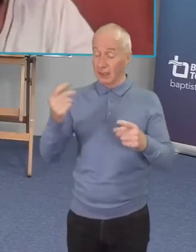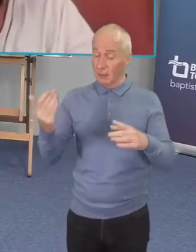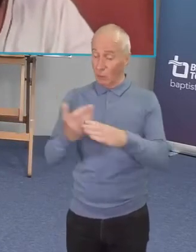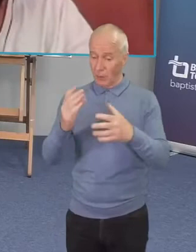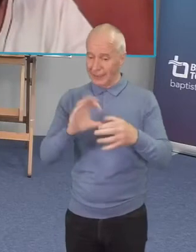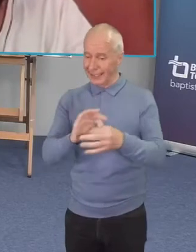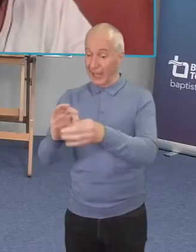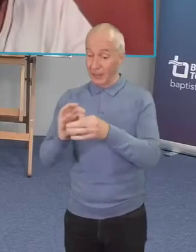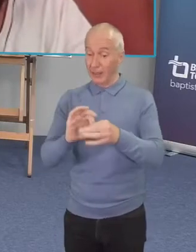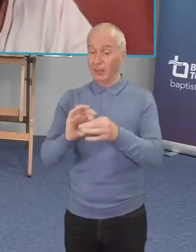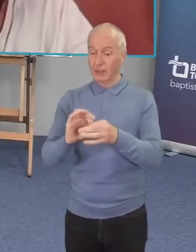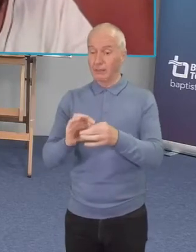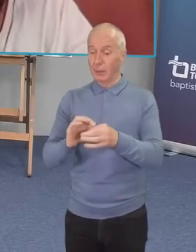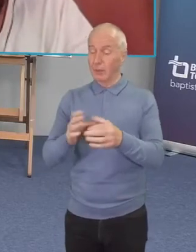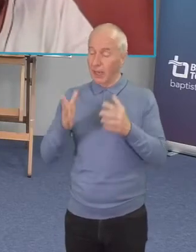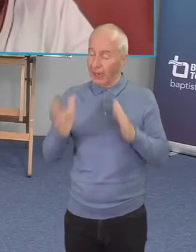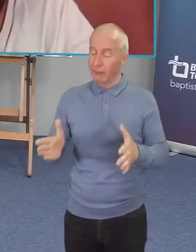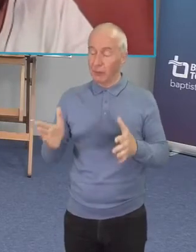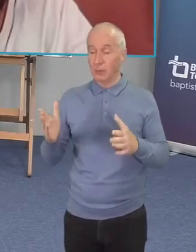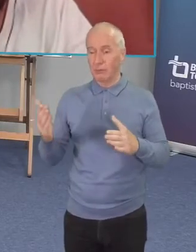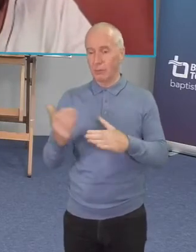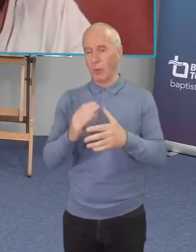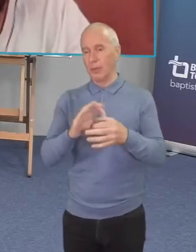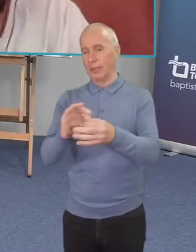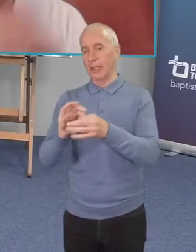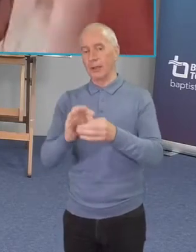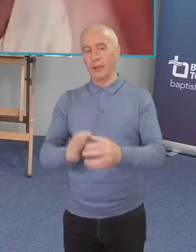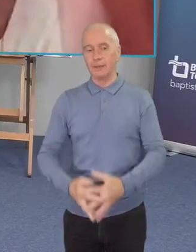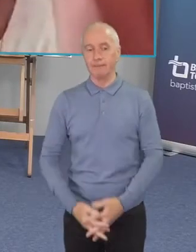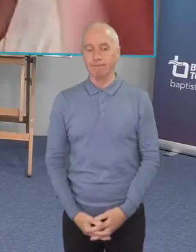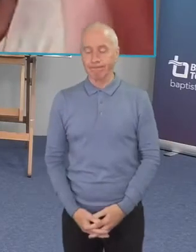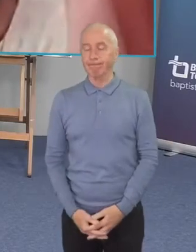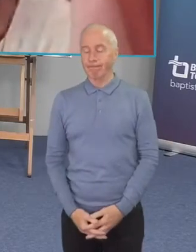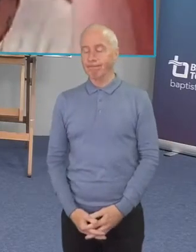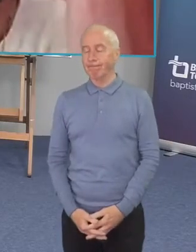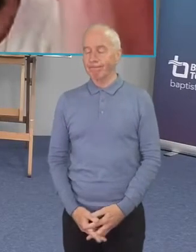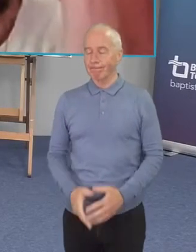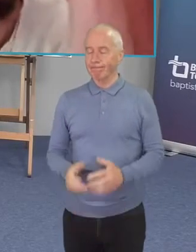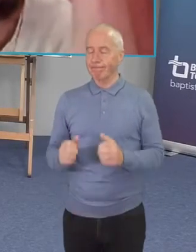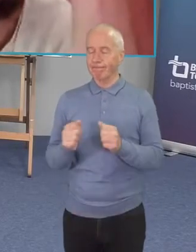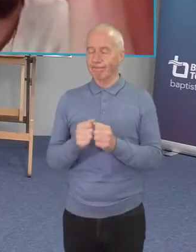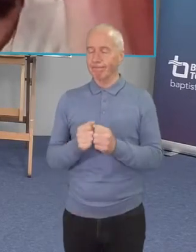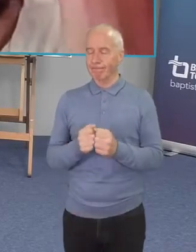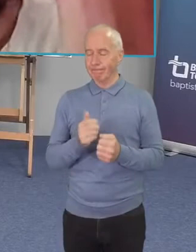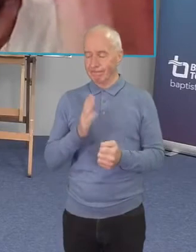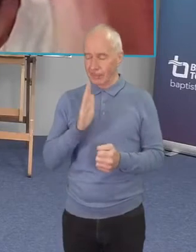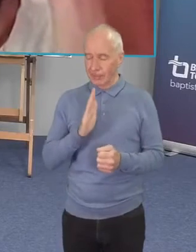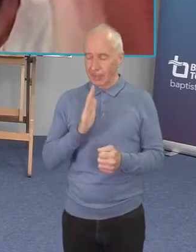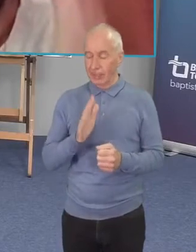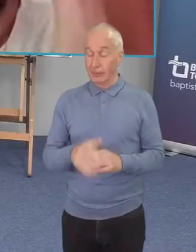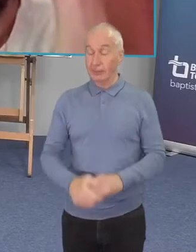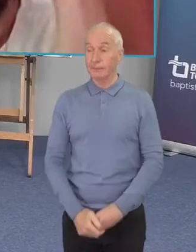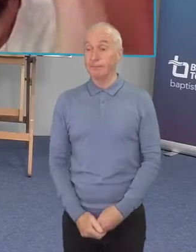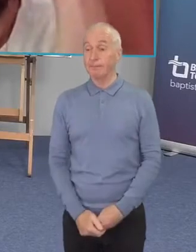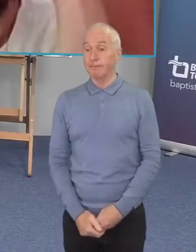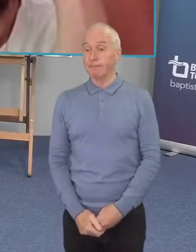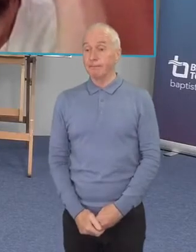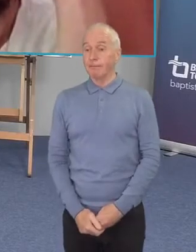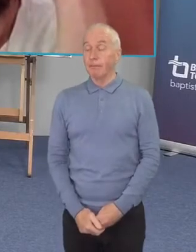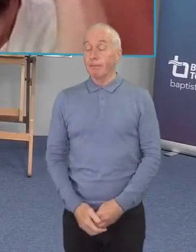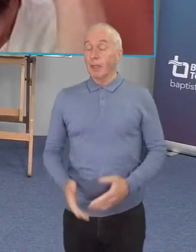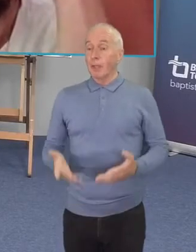absolutely great loss indeed you've uh you've made a reference there to